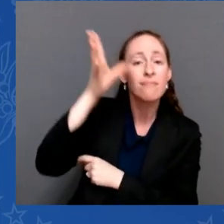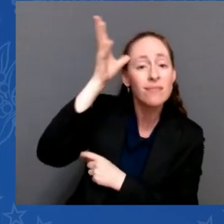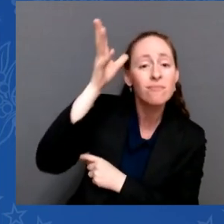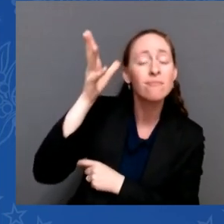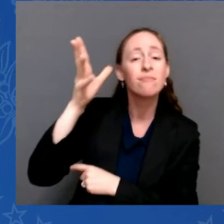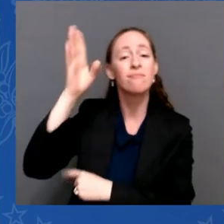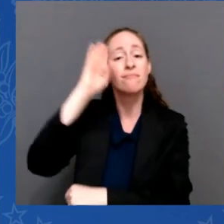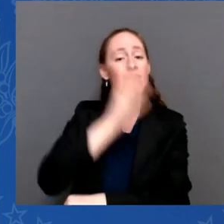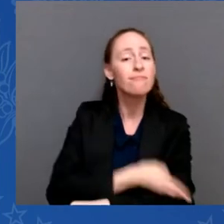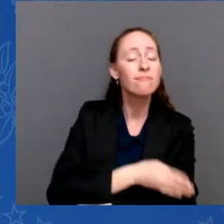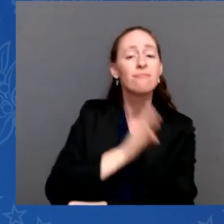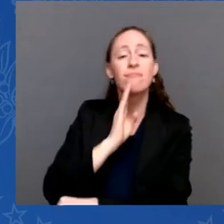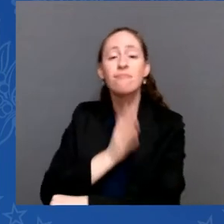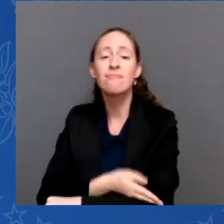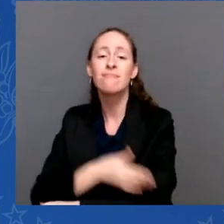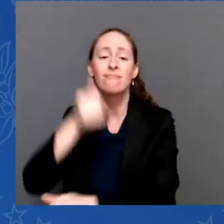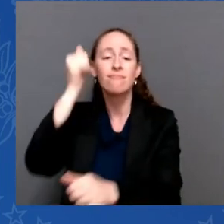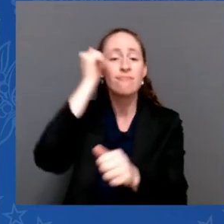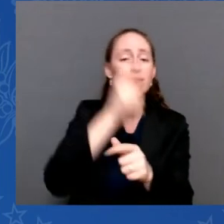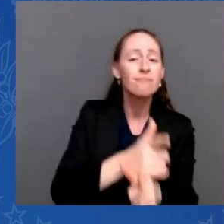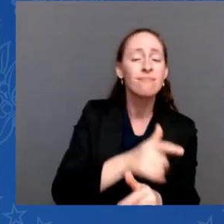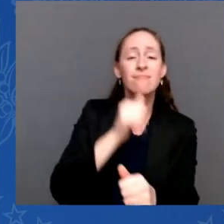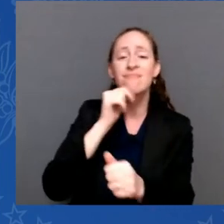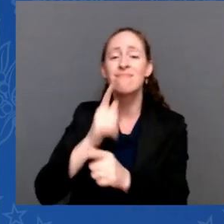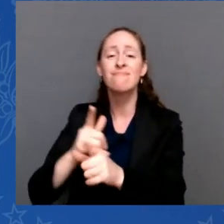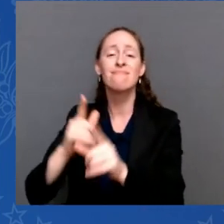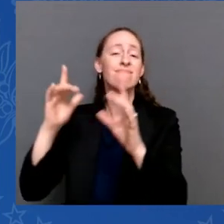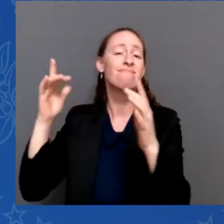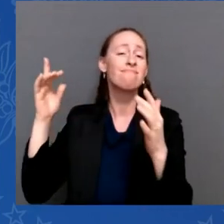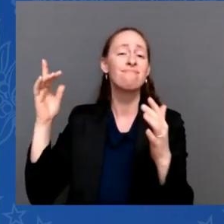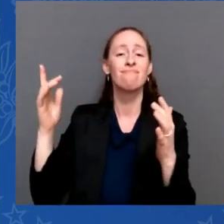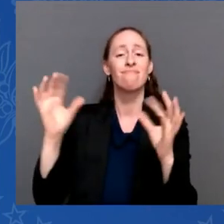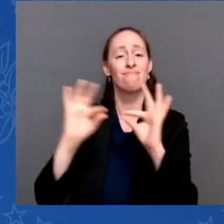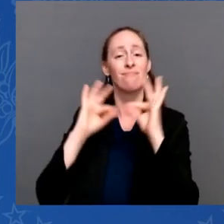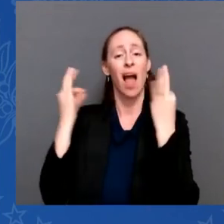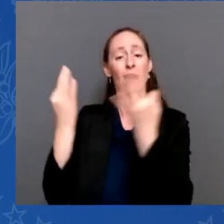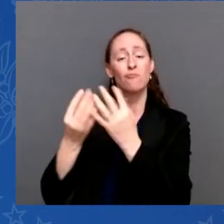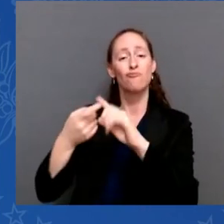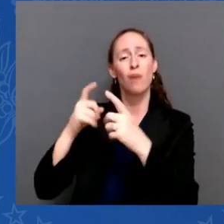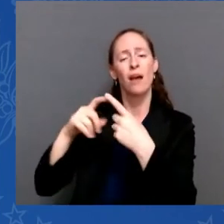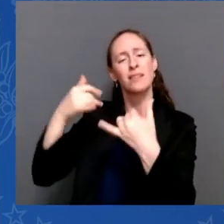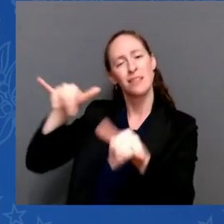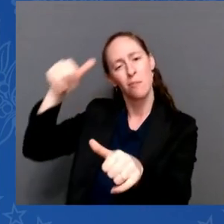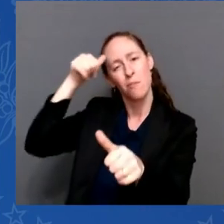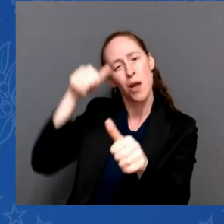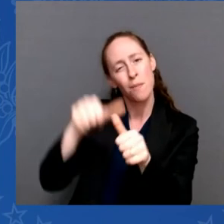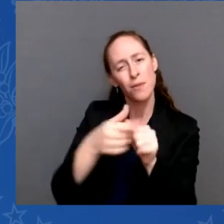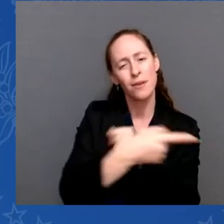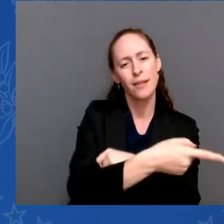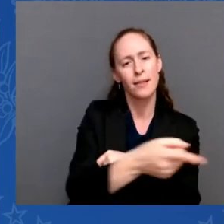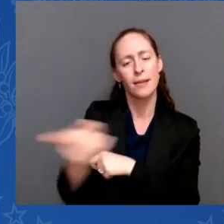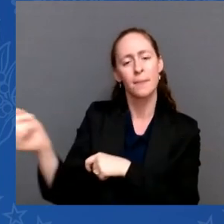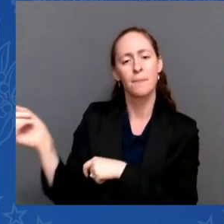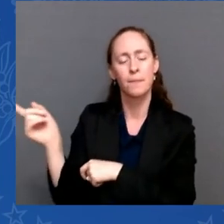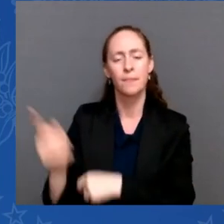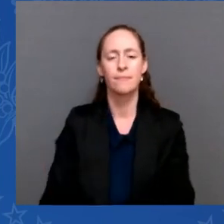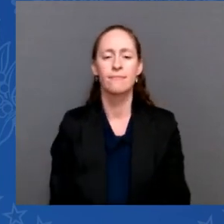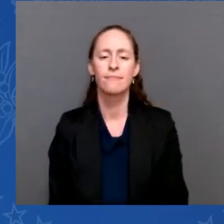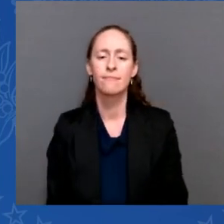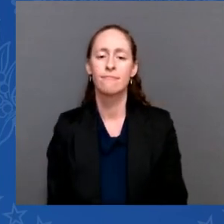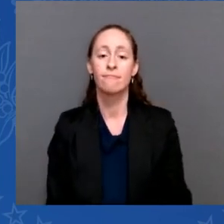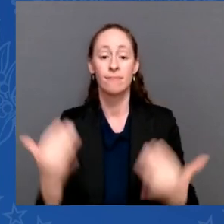-workers on that searing September day. It is my hope that this decisive action will bring one more measure of closure.